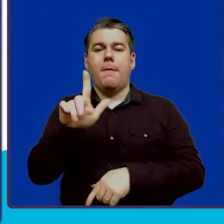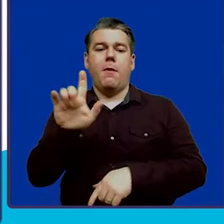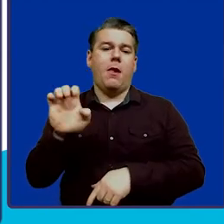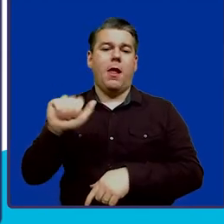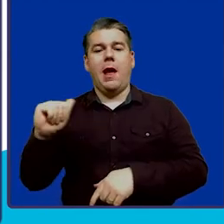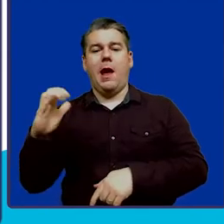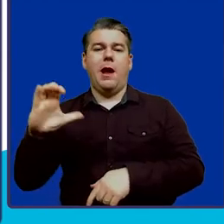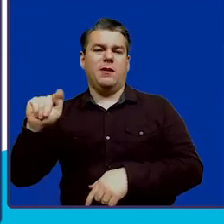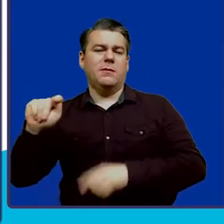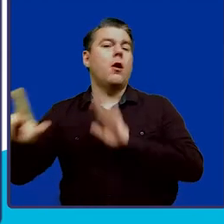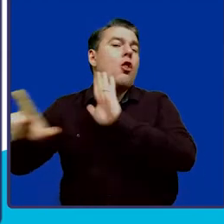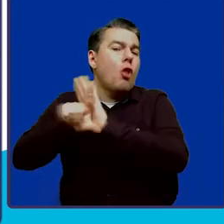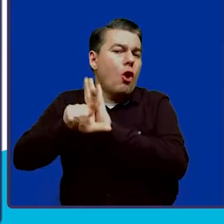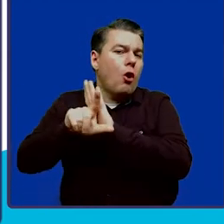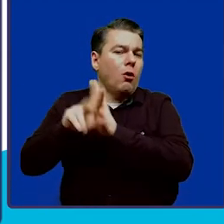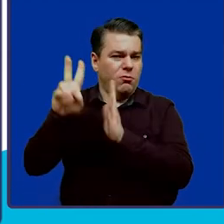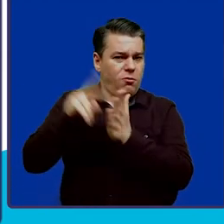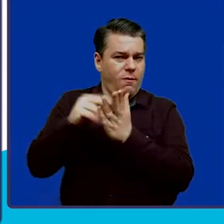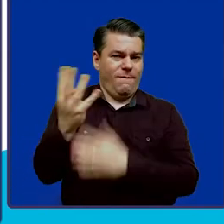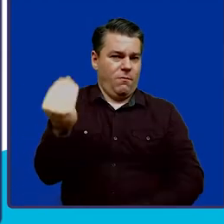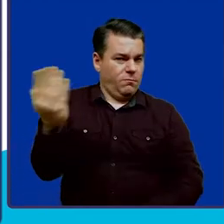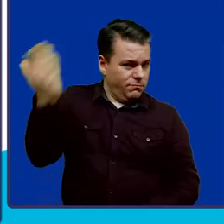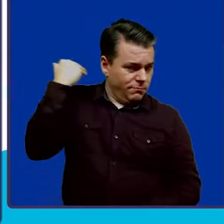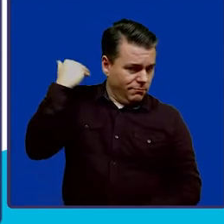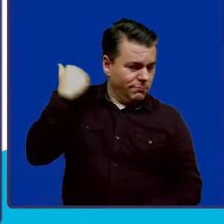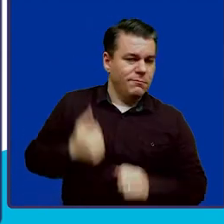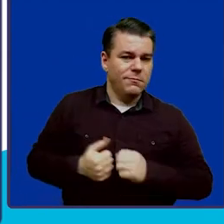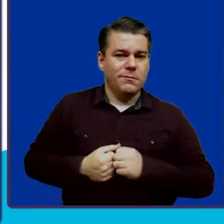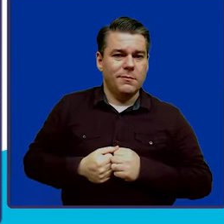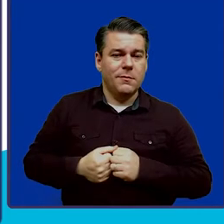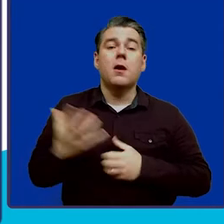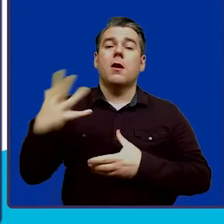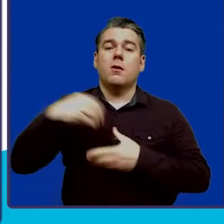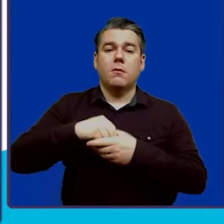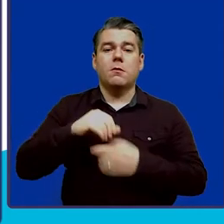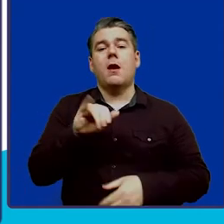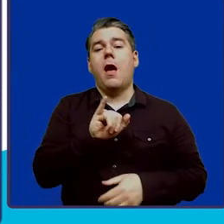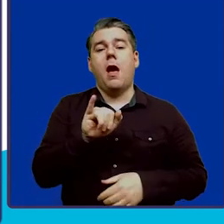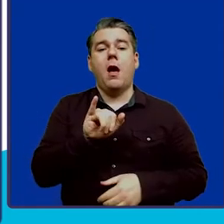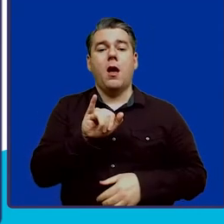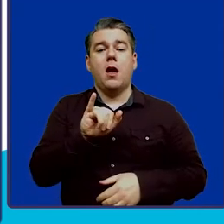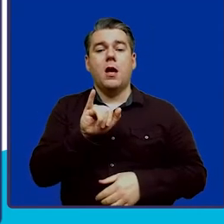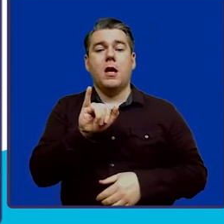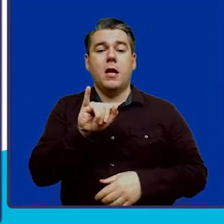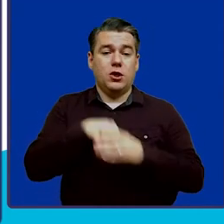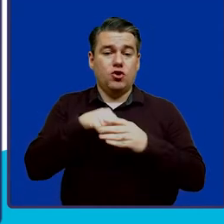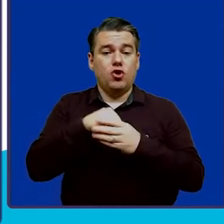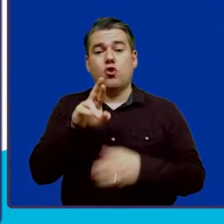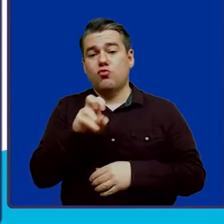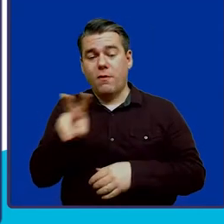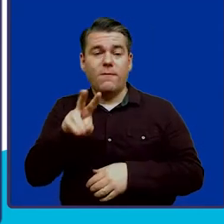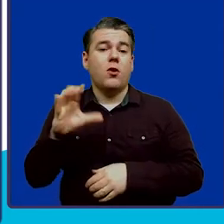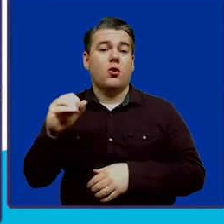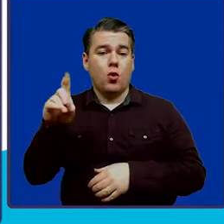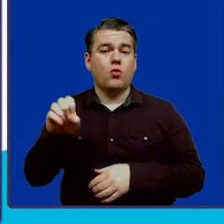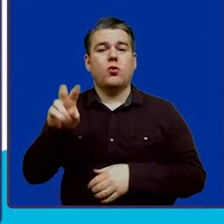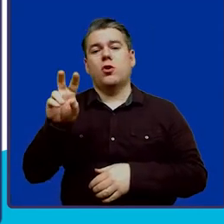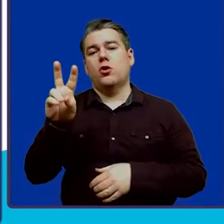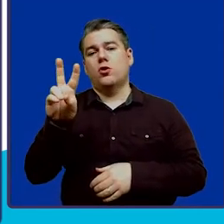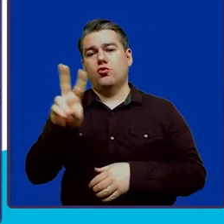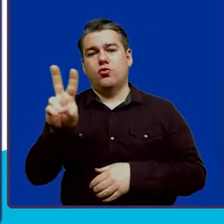passed in 2014. It is included in the Internal Revenue Code as a new section, 529A.